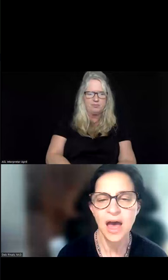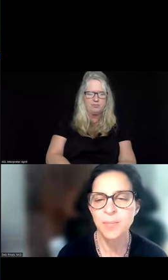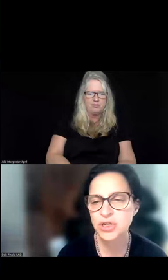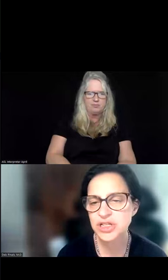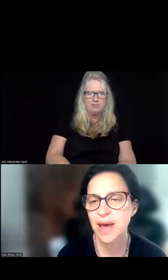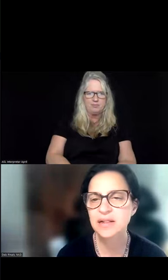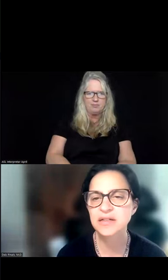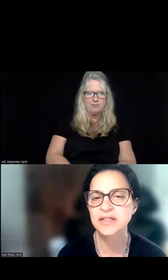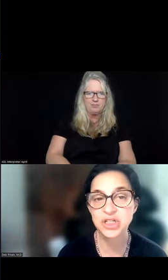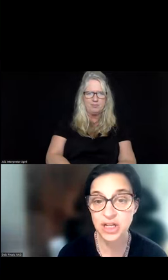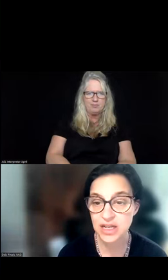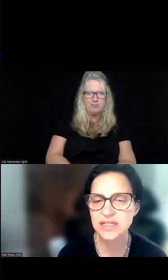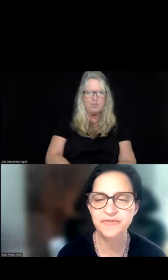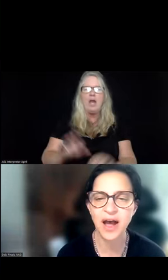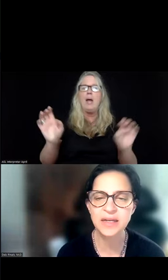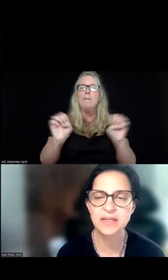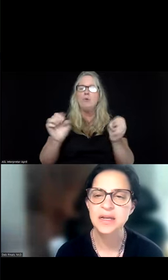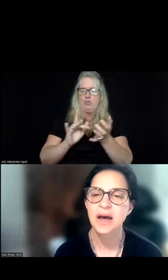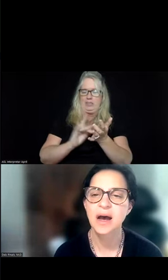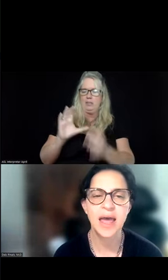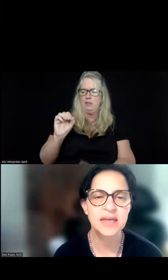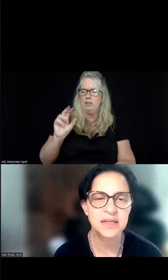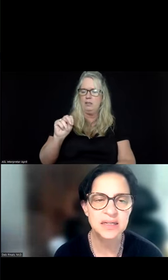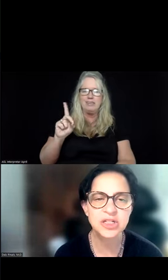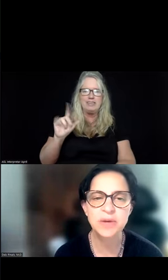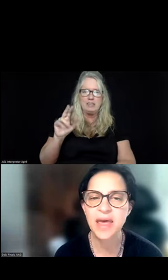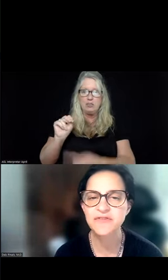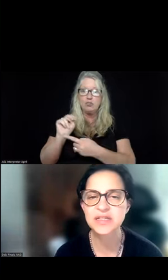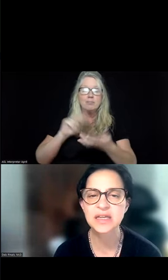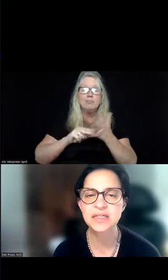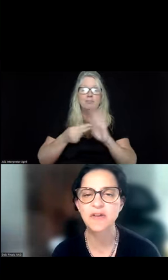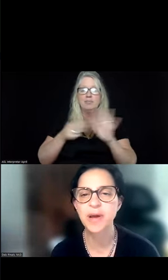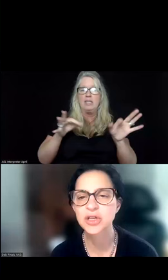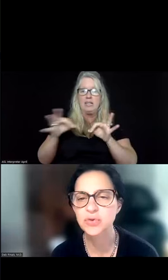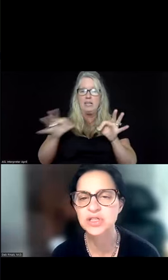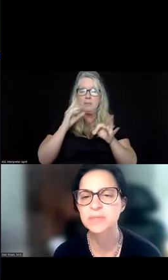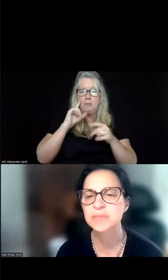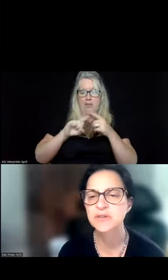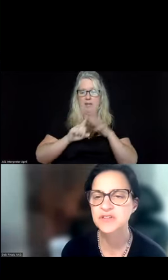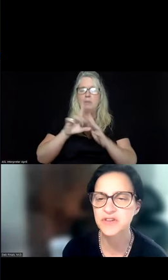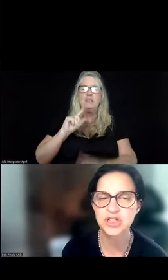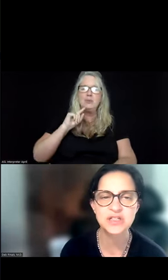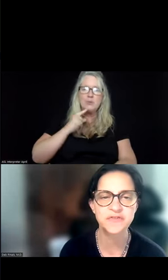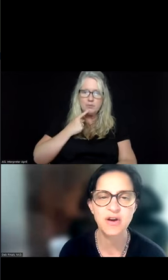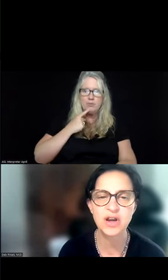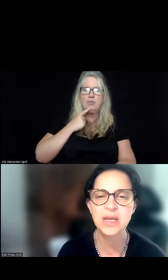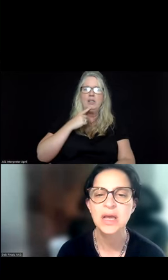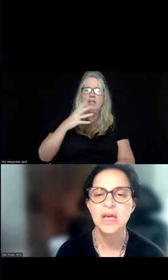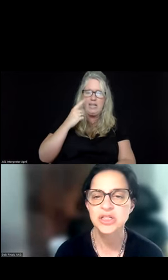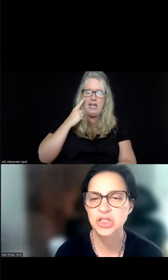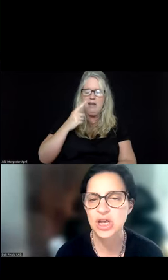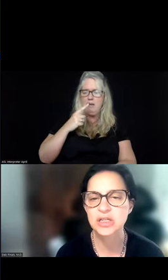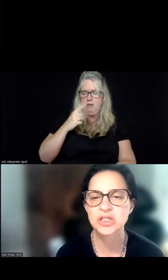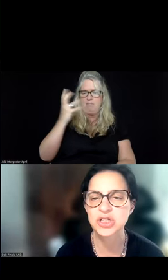An emergency medical condition is defined as a condition manifesting itself by acute symptoms of sufficient severity,